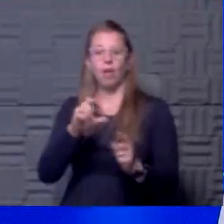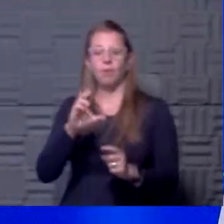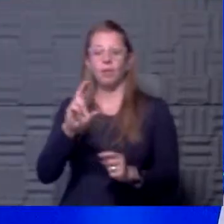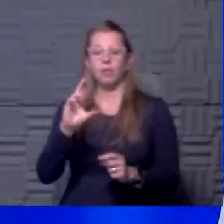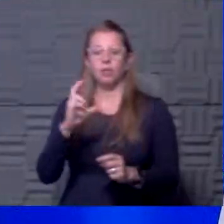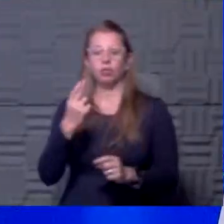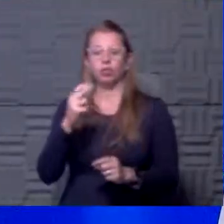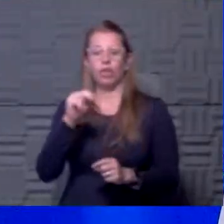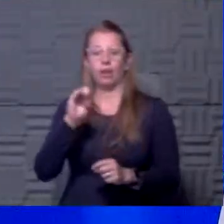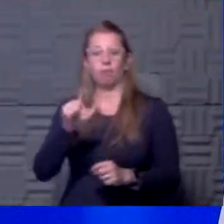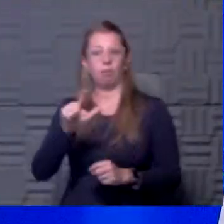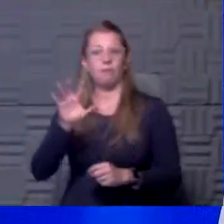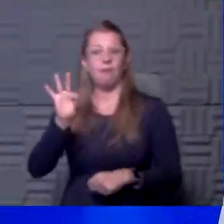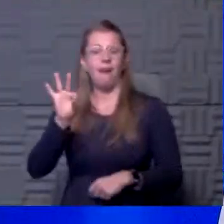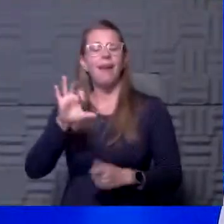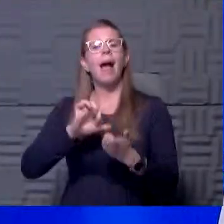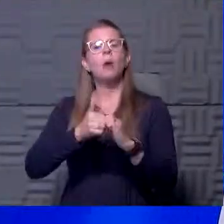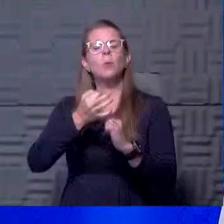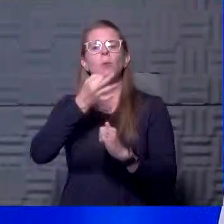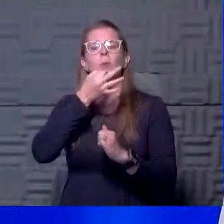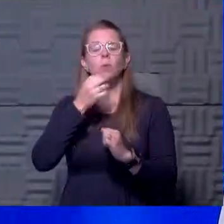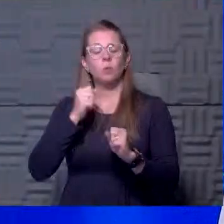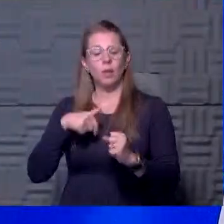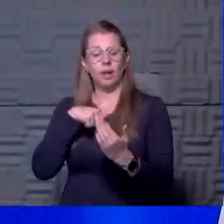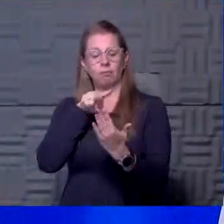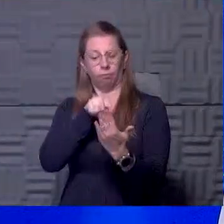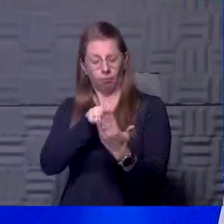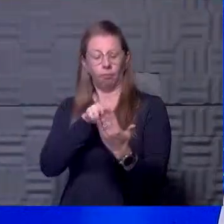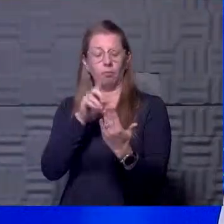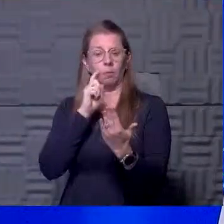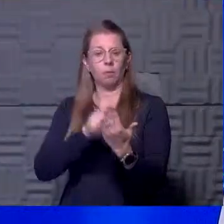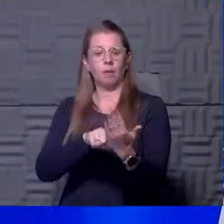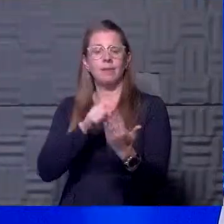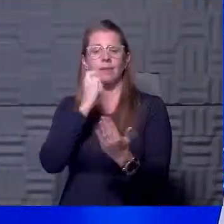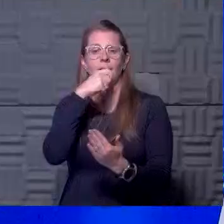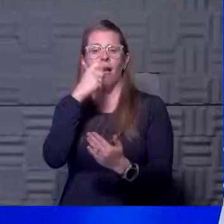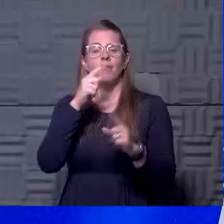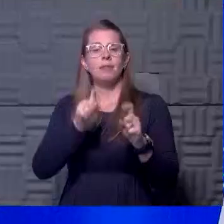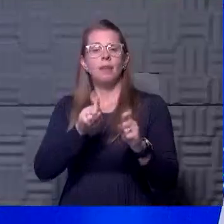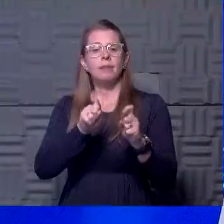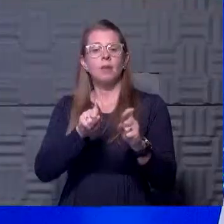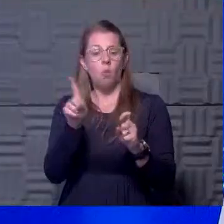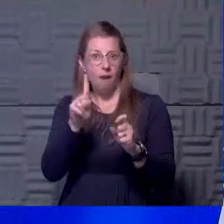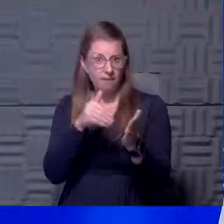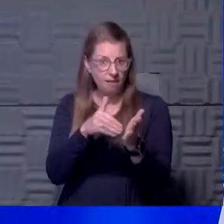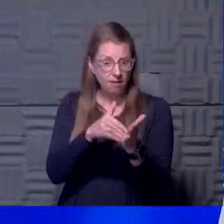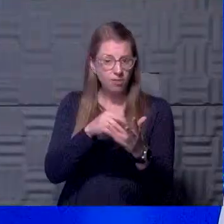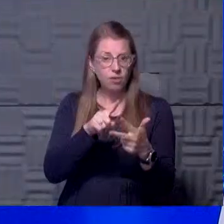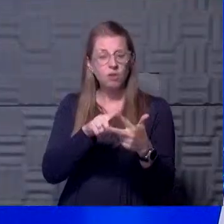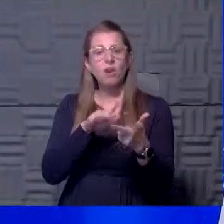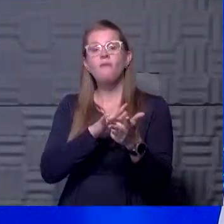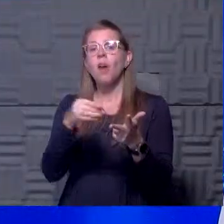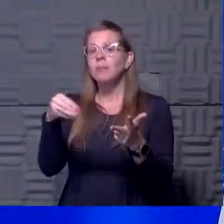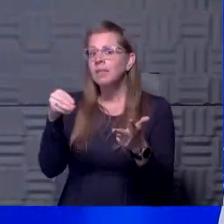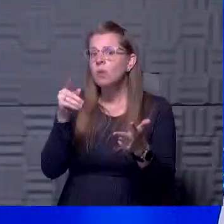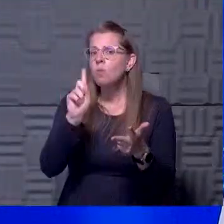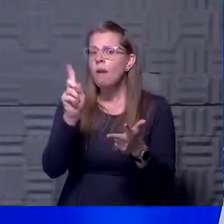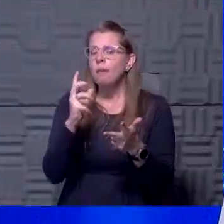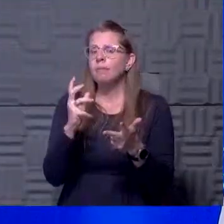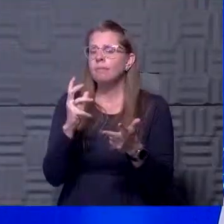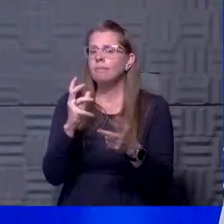channel nine. How soon could we see the saliva testing and where doctor's offices, pharmacy? All right.